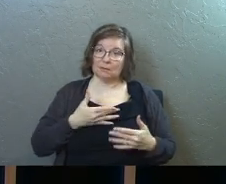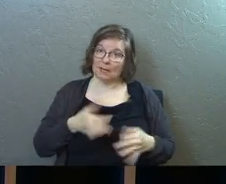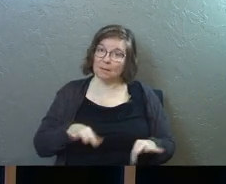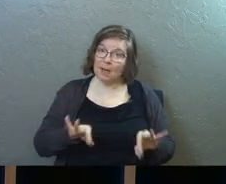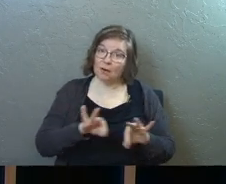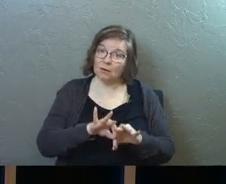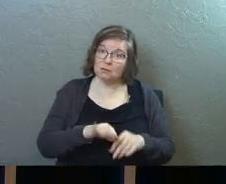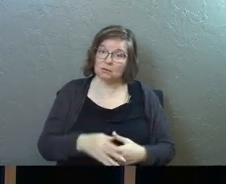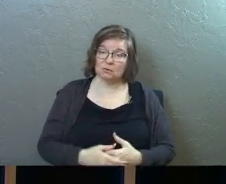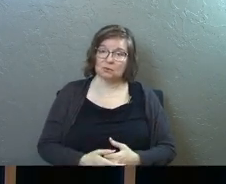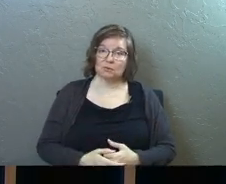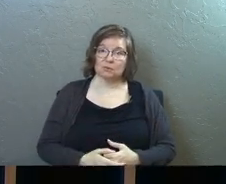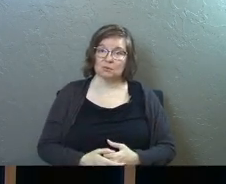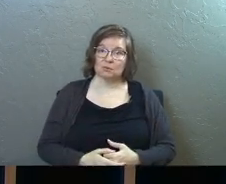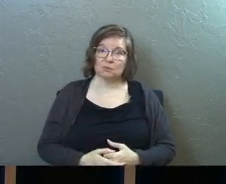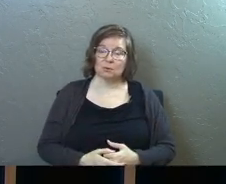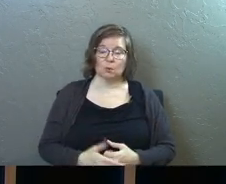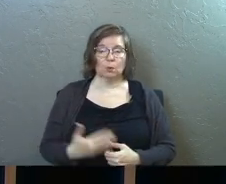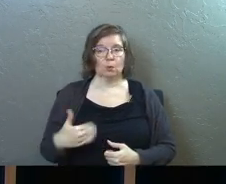matters